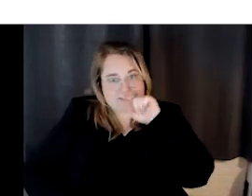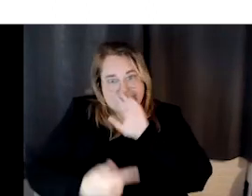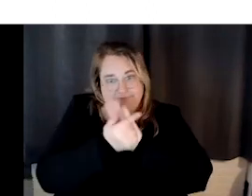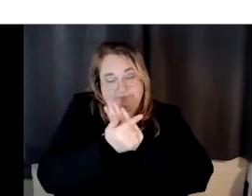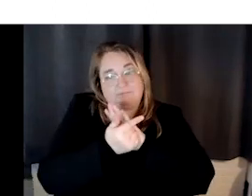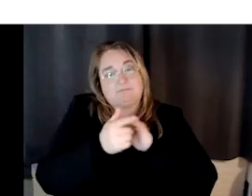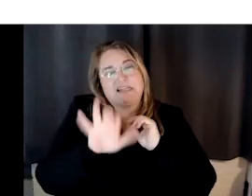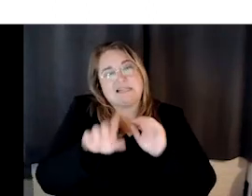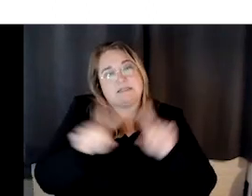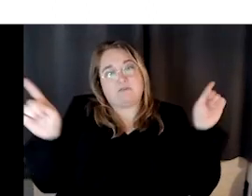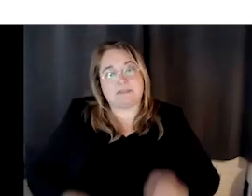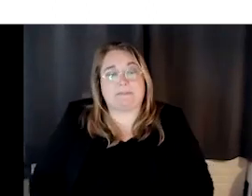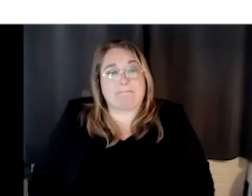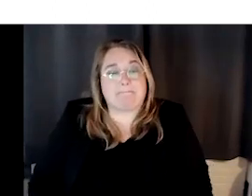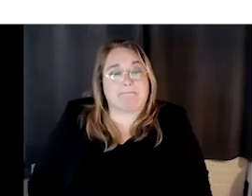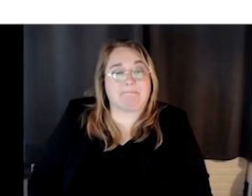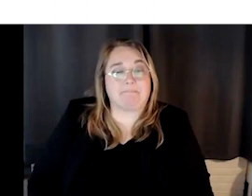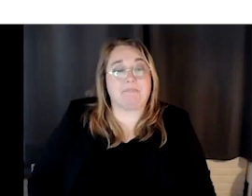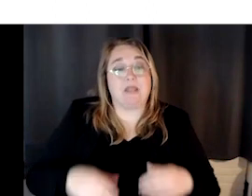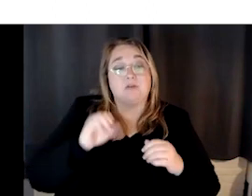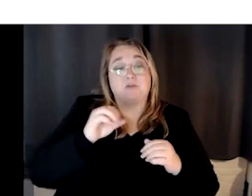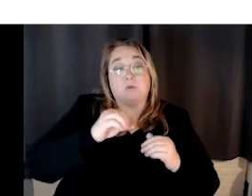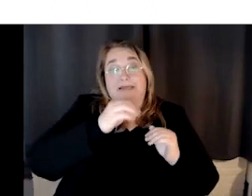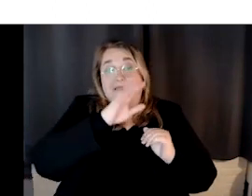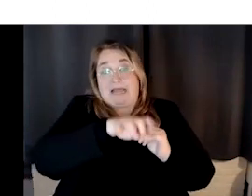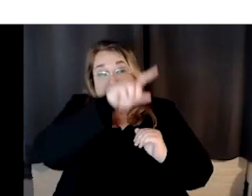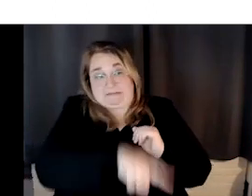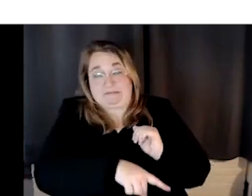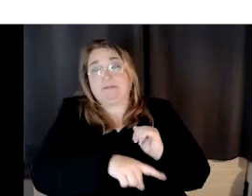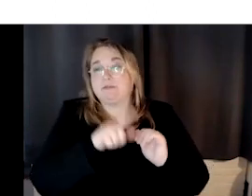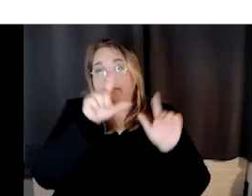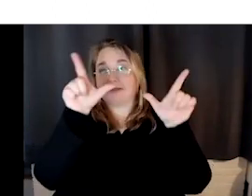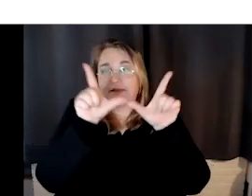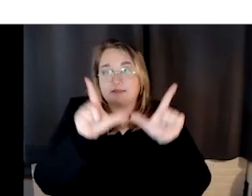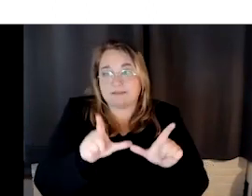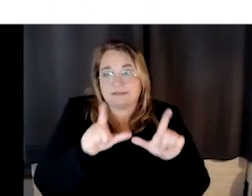so those are the licenses in a real quick overview. Do you have anything you want to add to it?